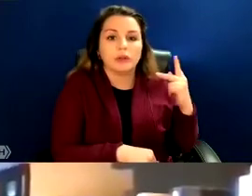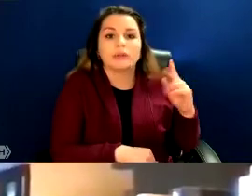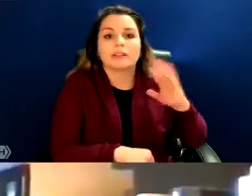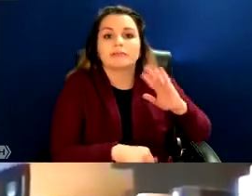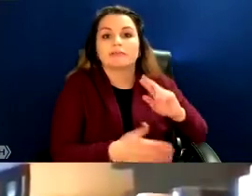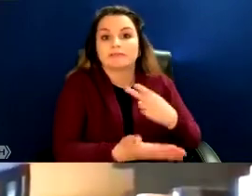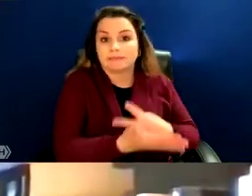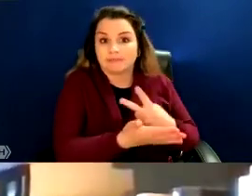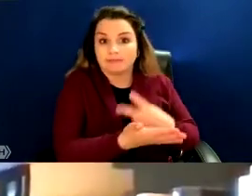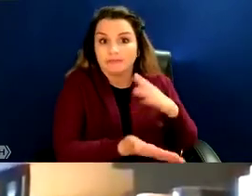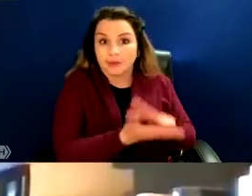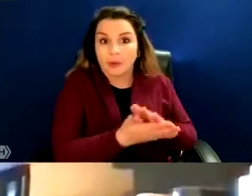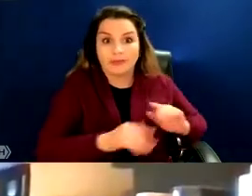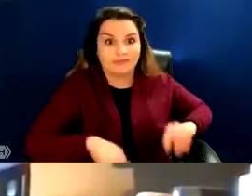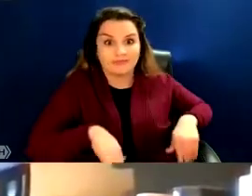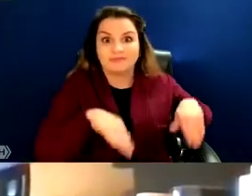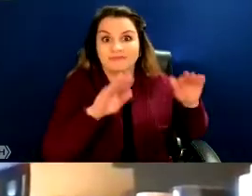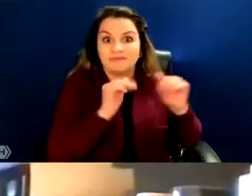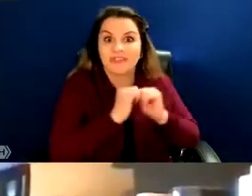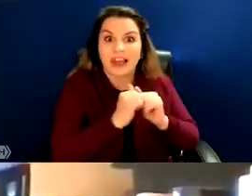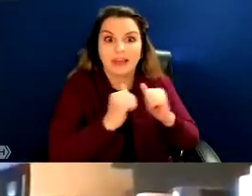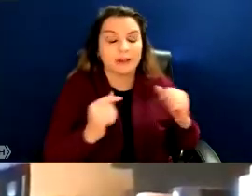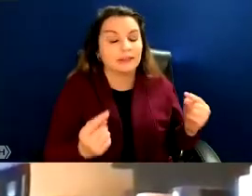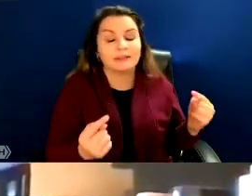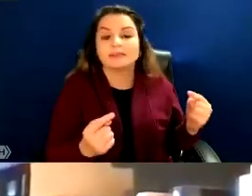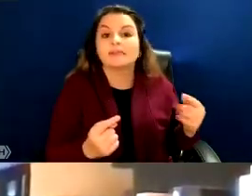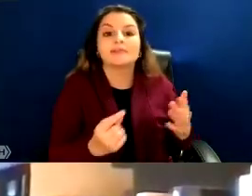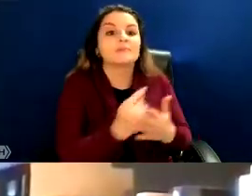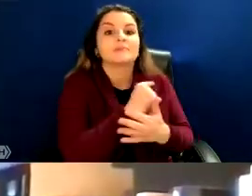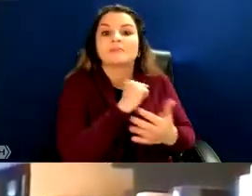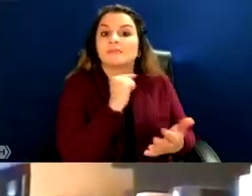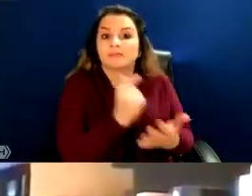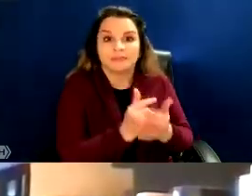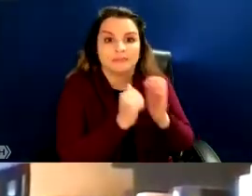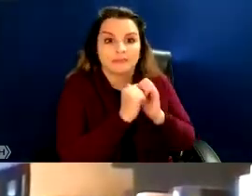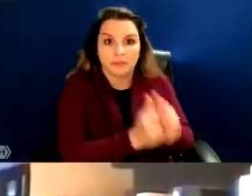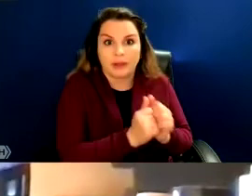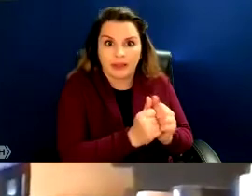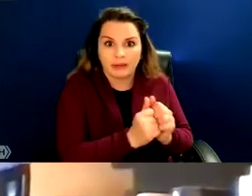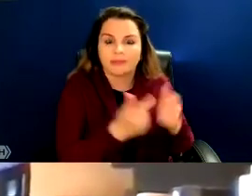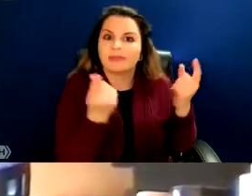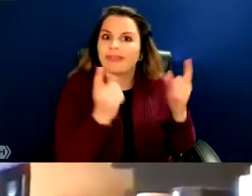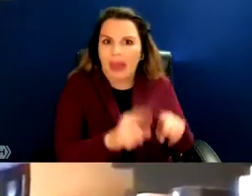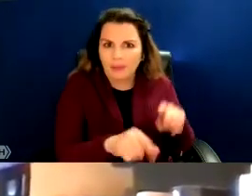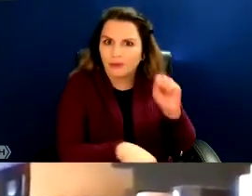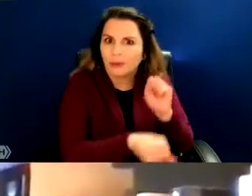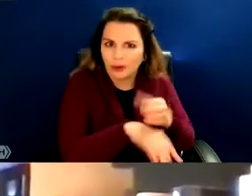were actually in graduate school together and we miraculously ended up at UCLA too.